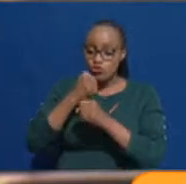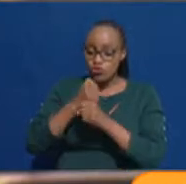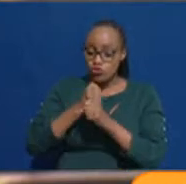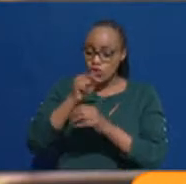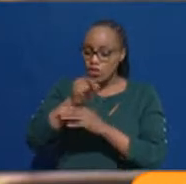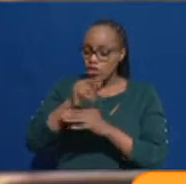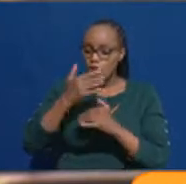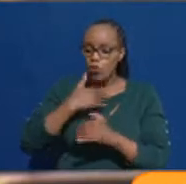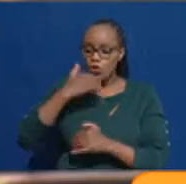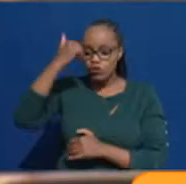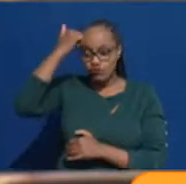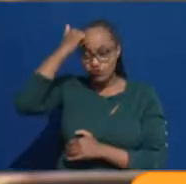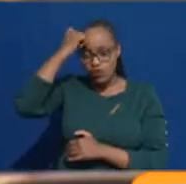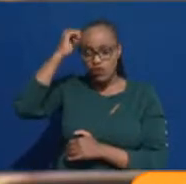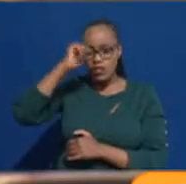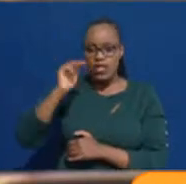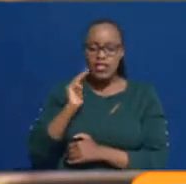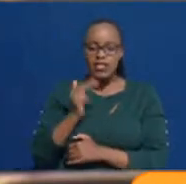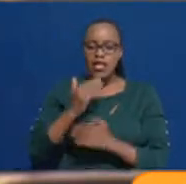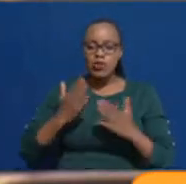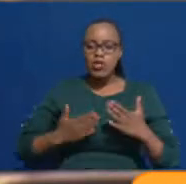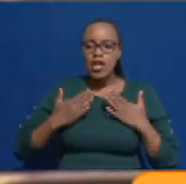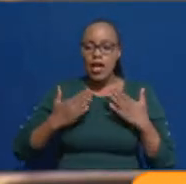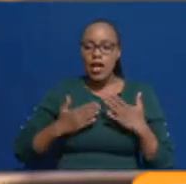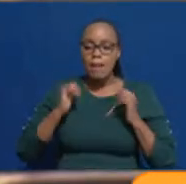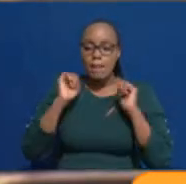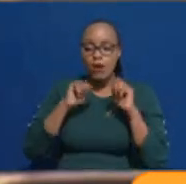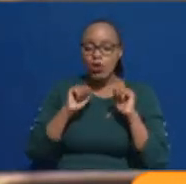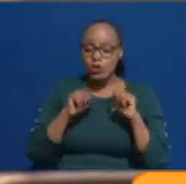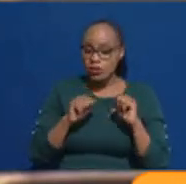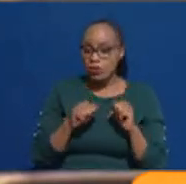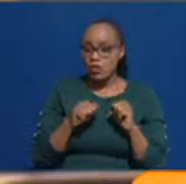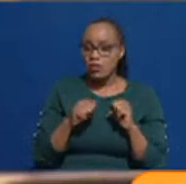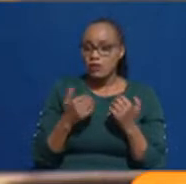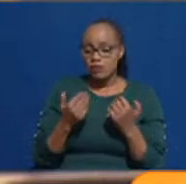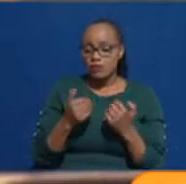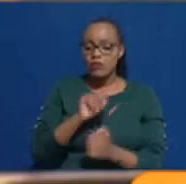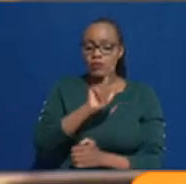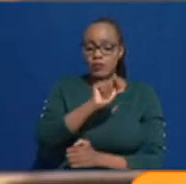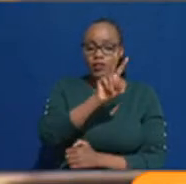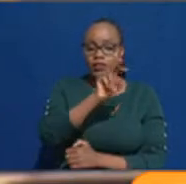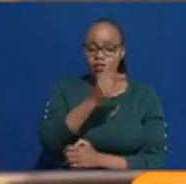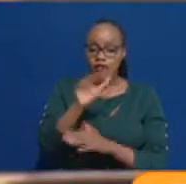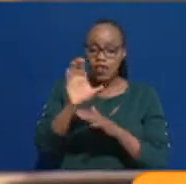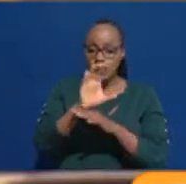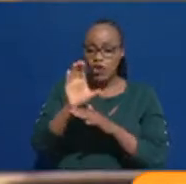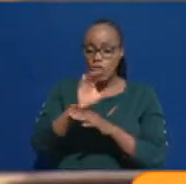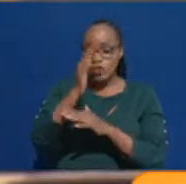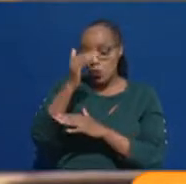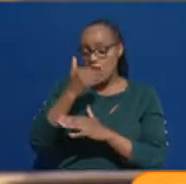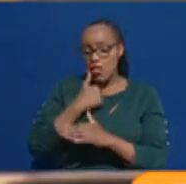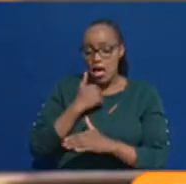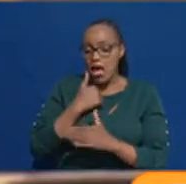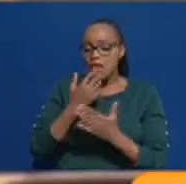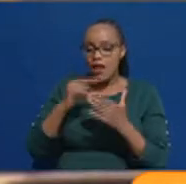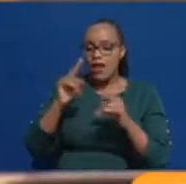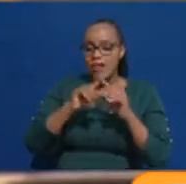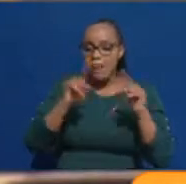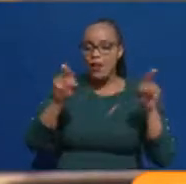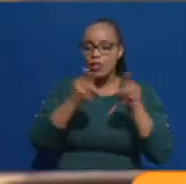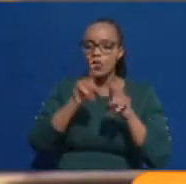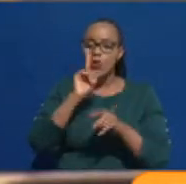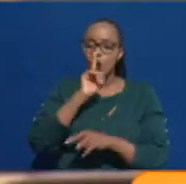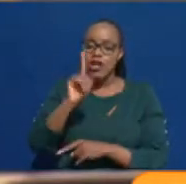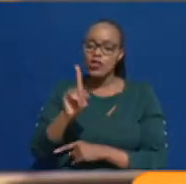pursue? Okay. Of course, we are happy they can take TVET courses because they are also good. Okay. But we are just